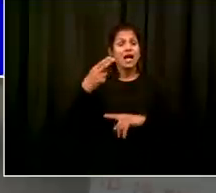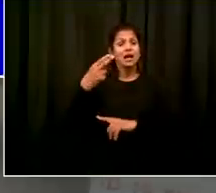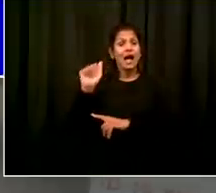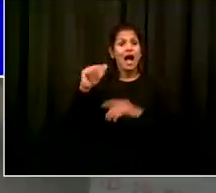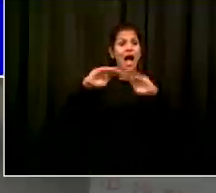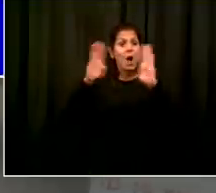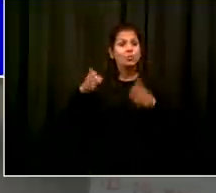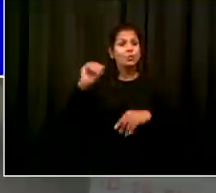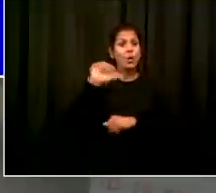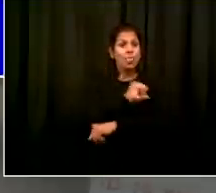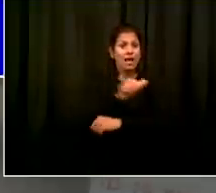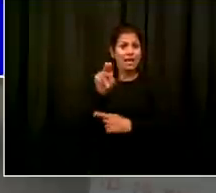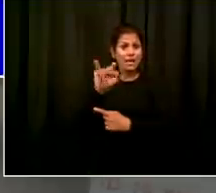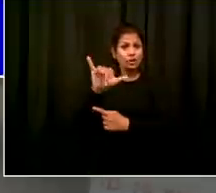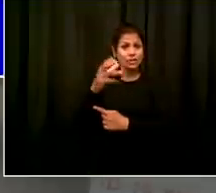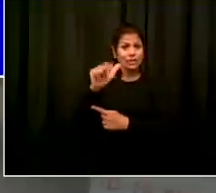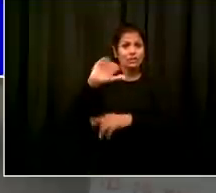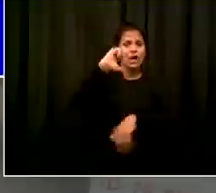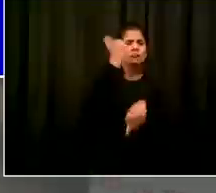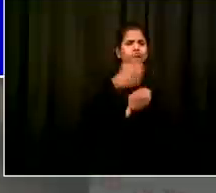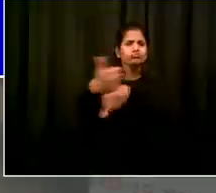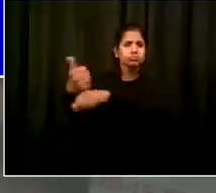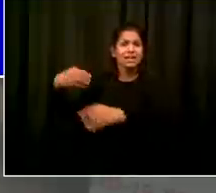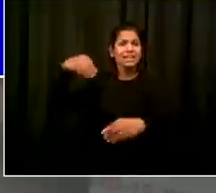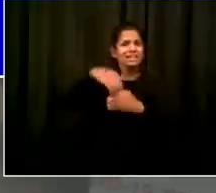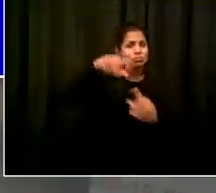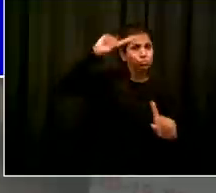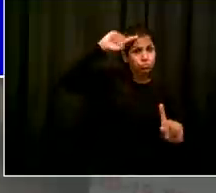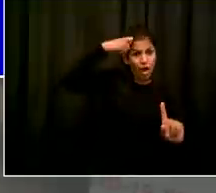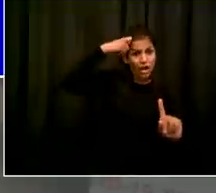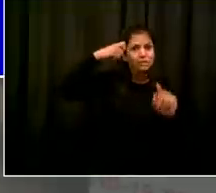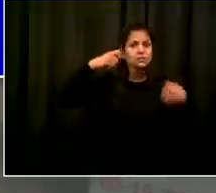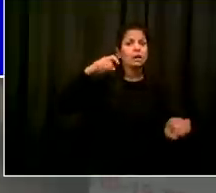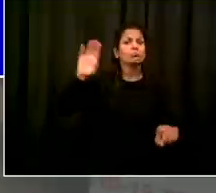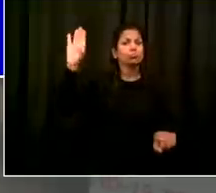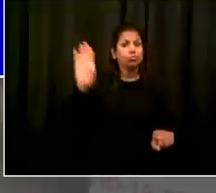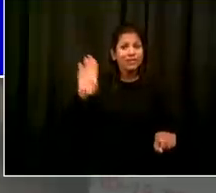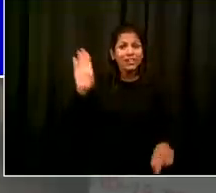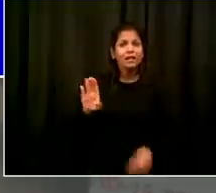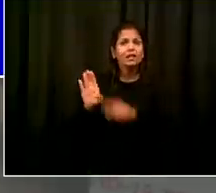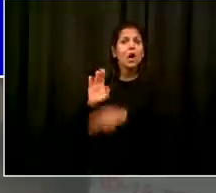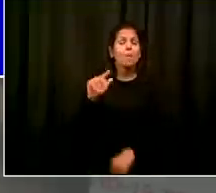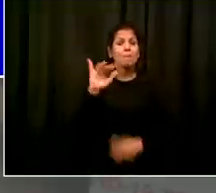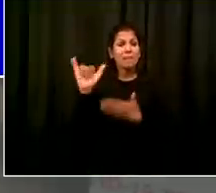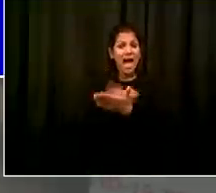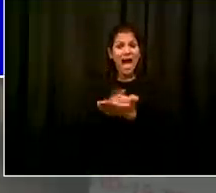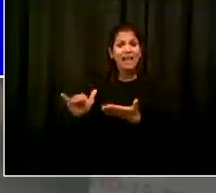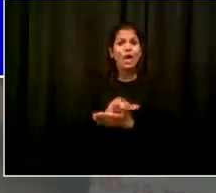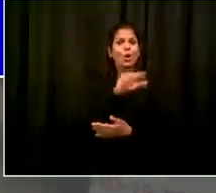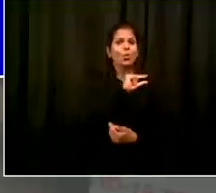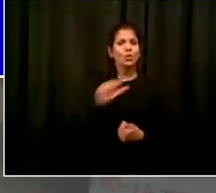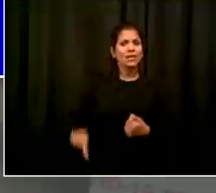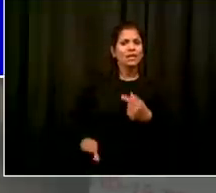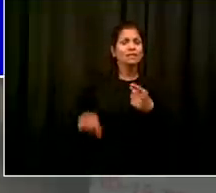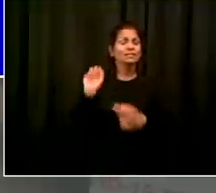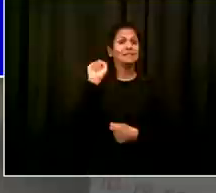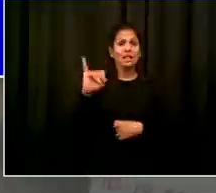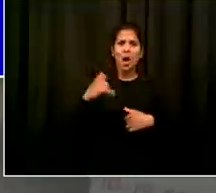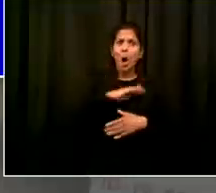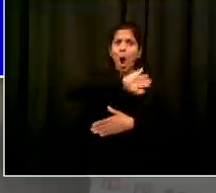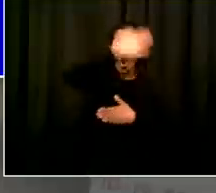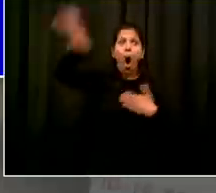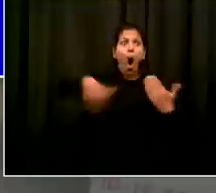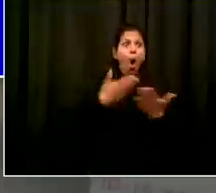parts of the city free easy on-site testing with community-based folks helping to lead the way